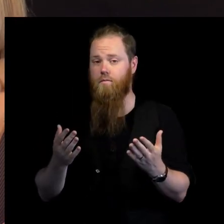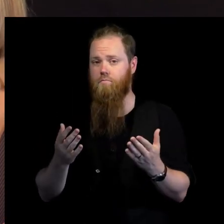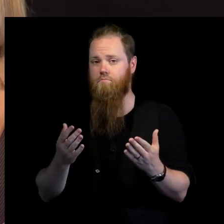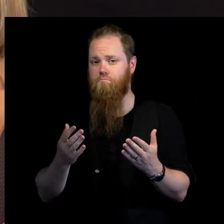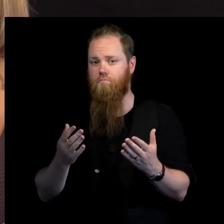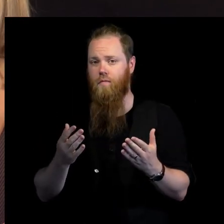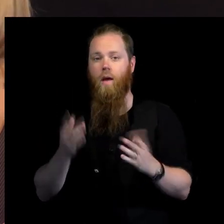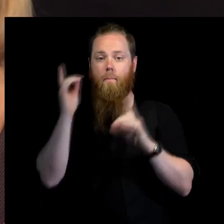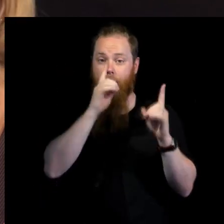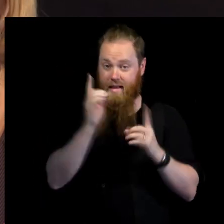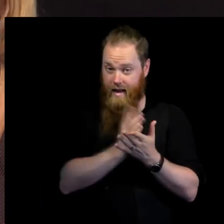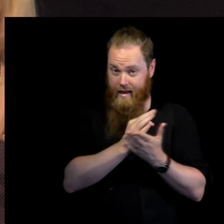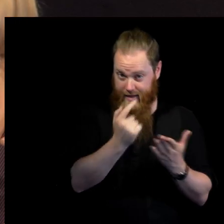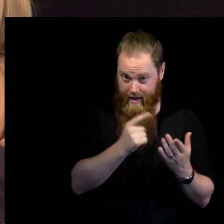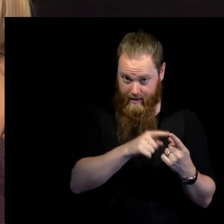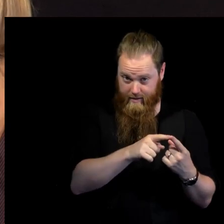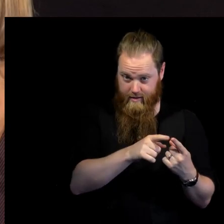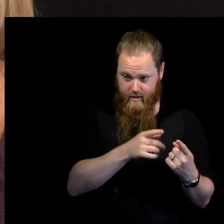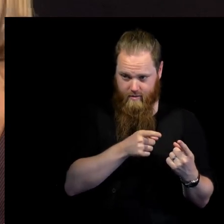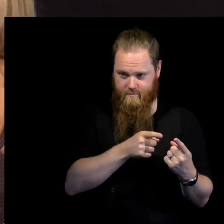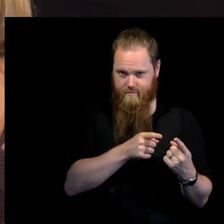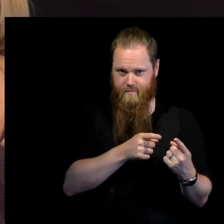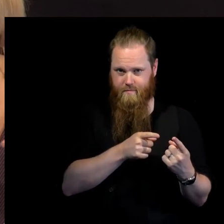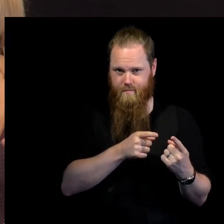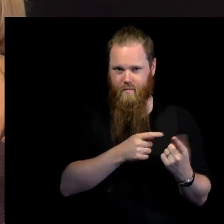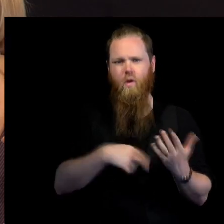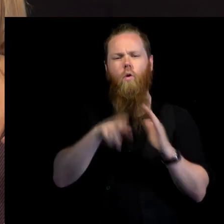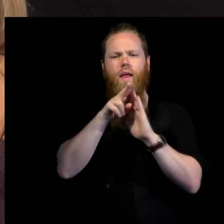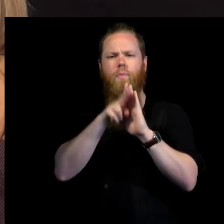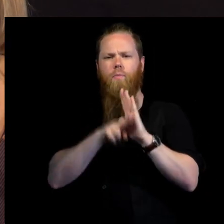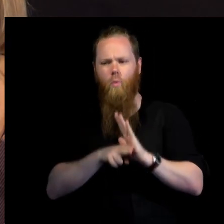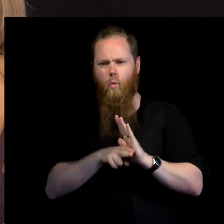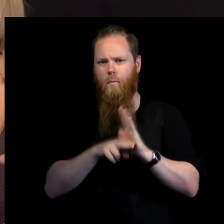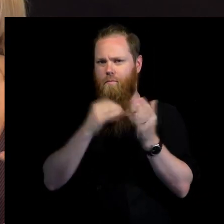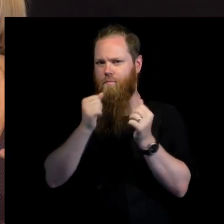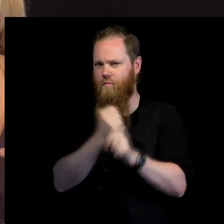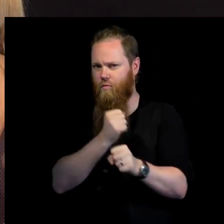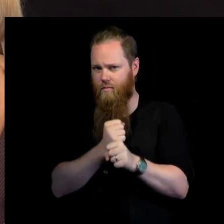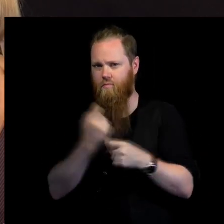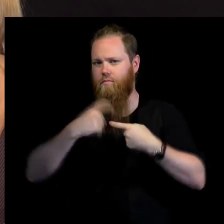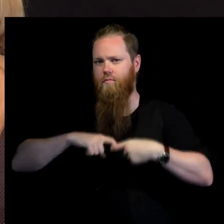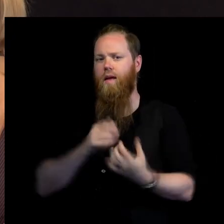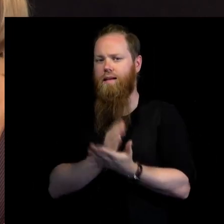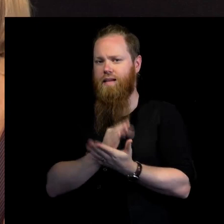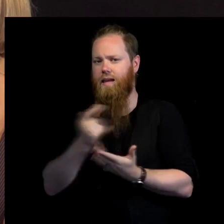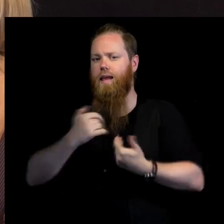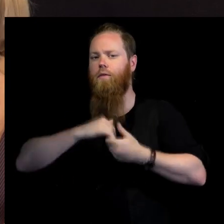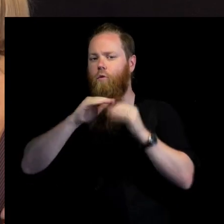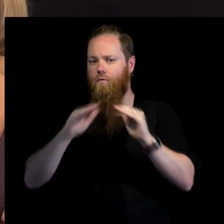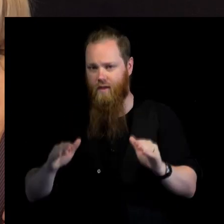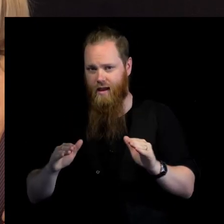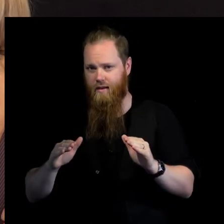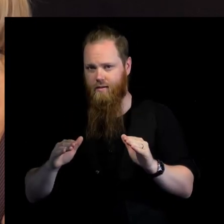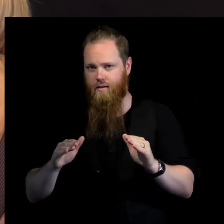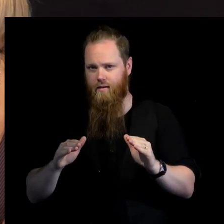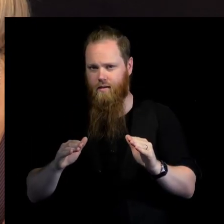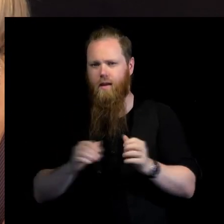human rights, the normative work with regard to peace and security, but also with regard